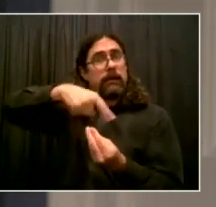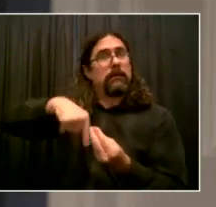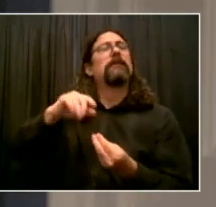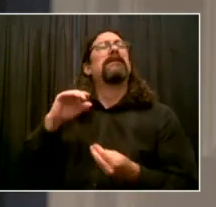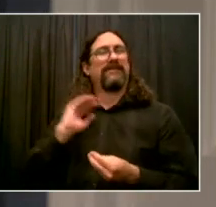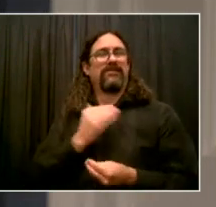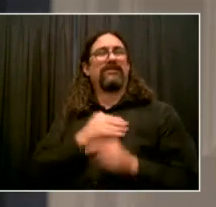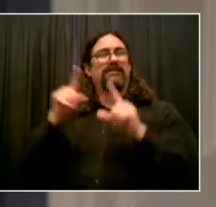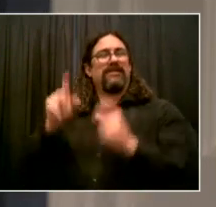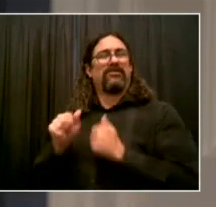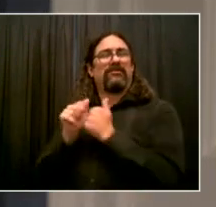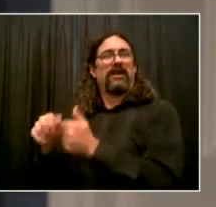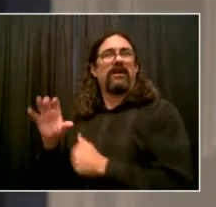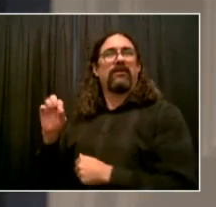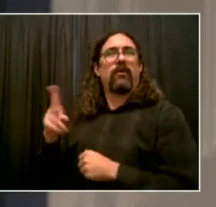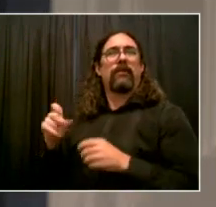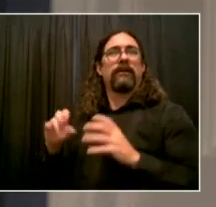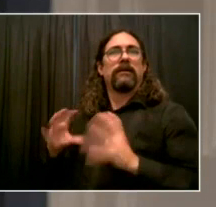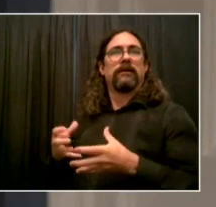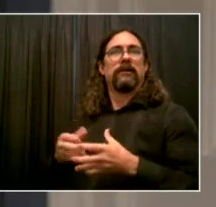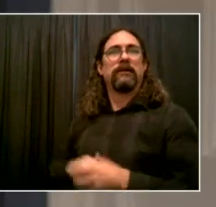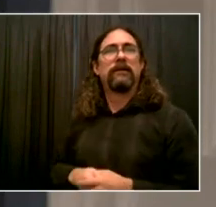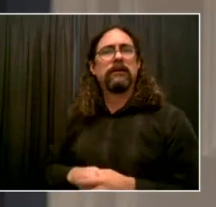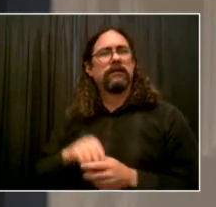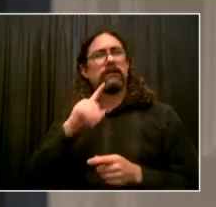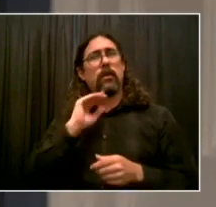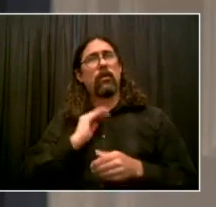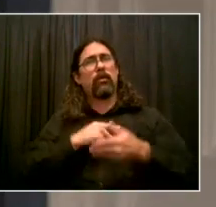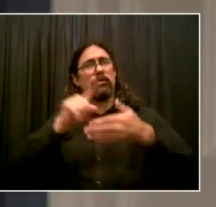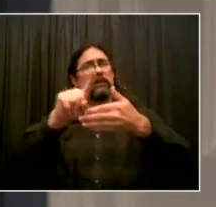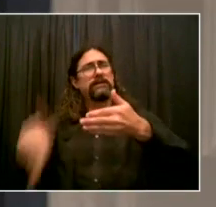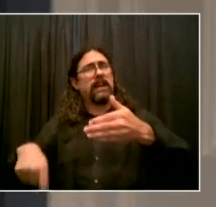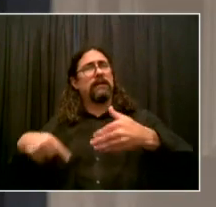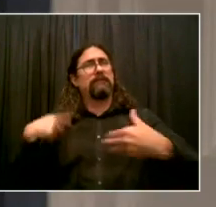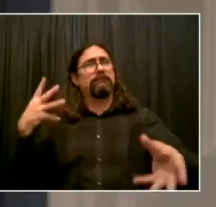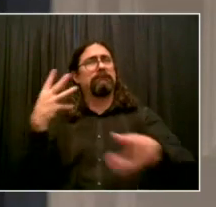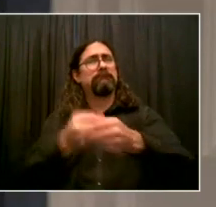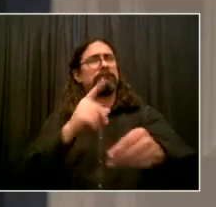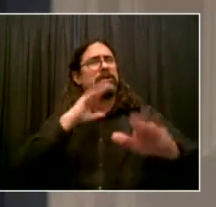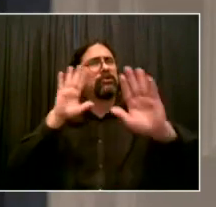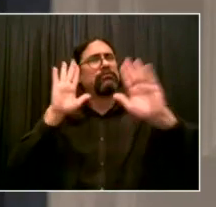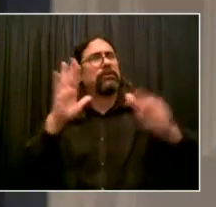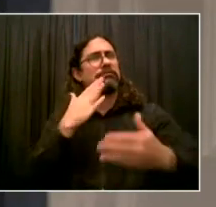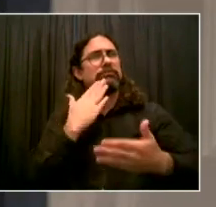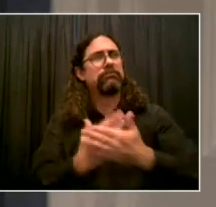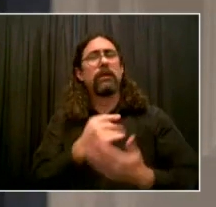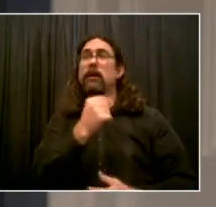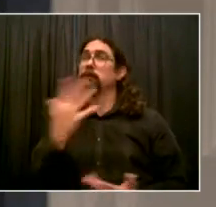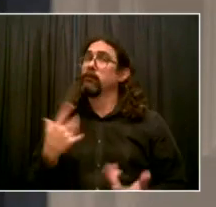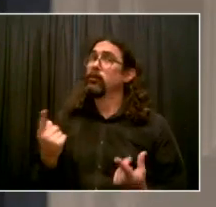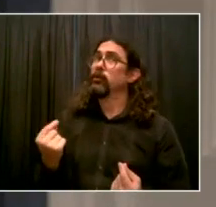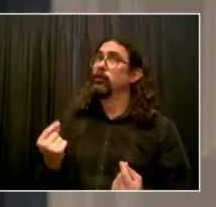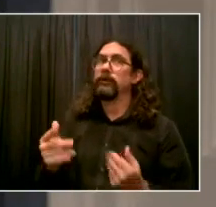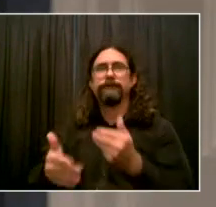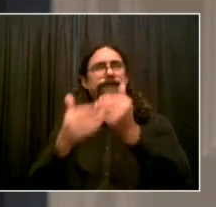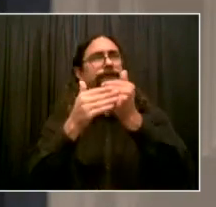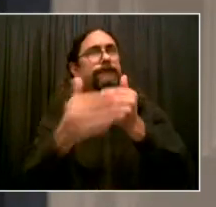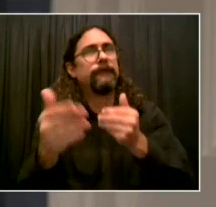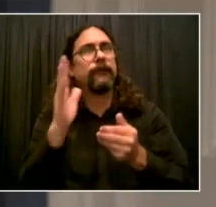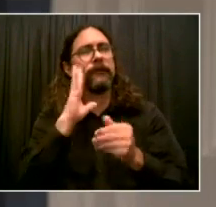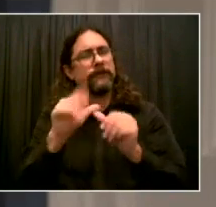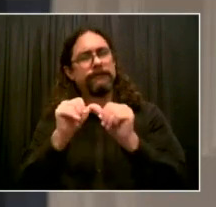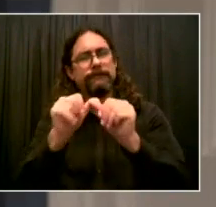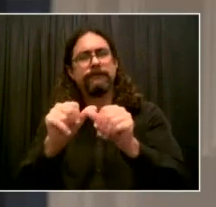excited to be here today to help to launch the new Public Health Corps, which will be an incredible way that we can leverage all of the skills and experiences